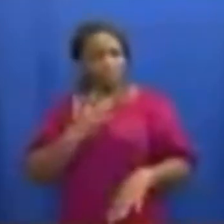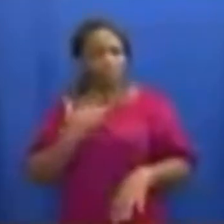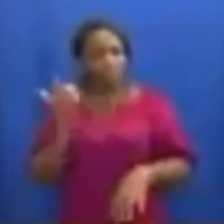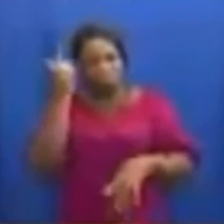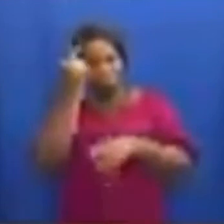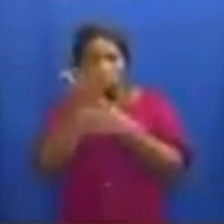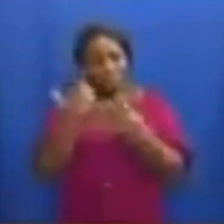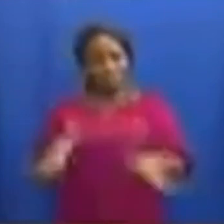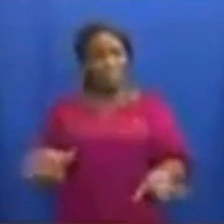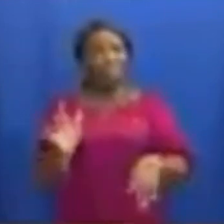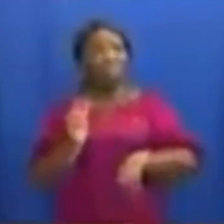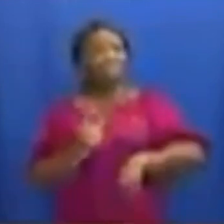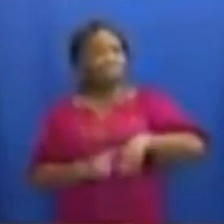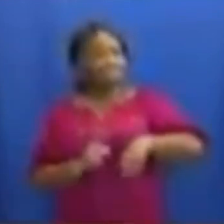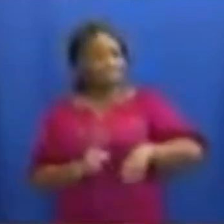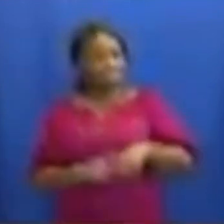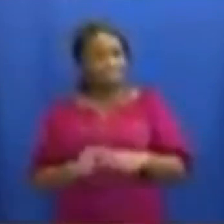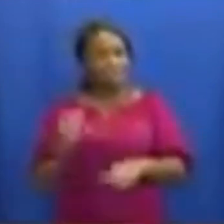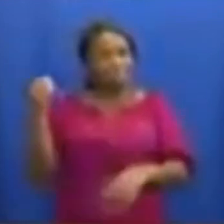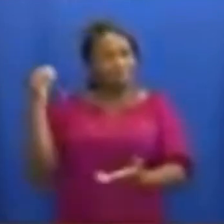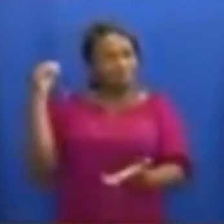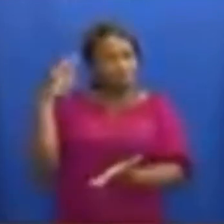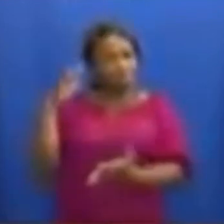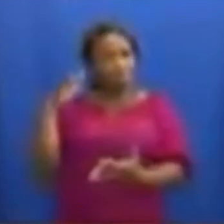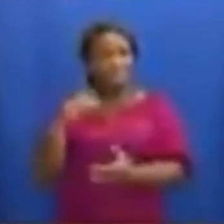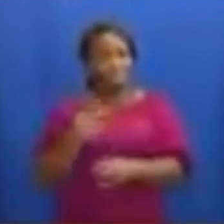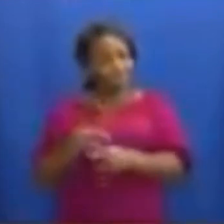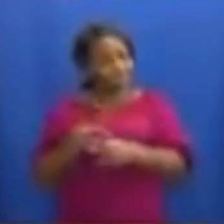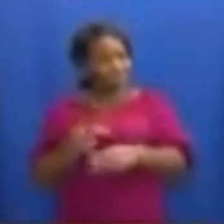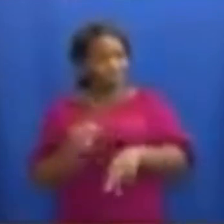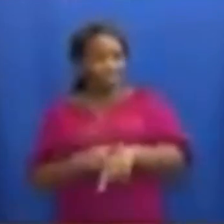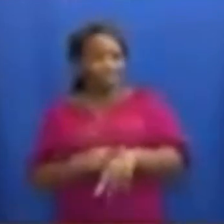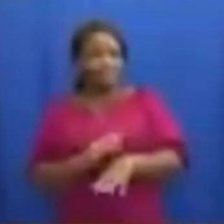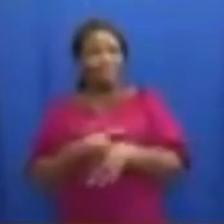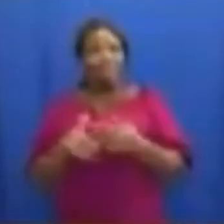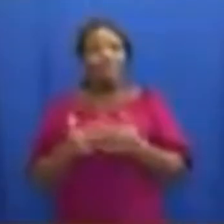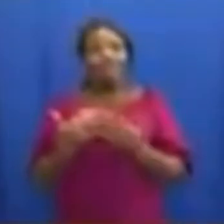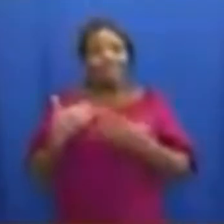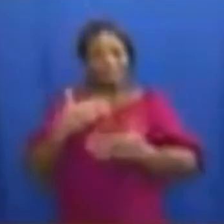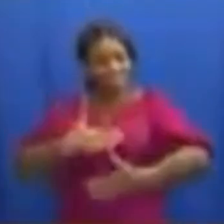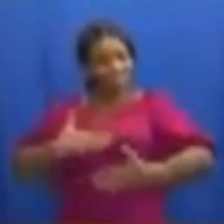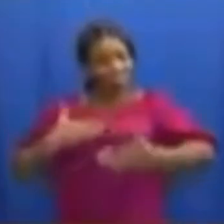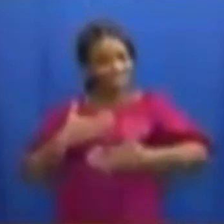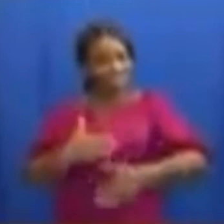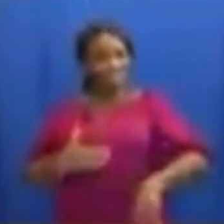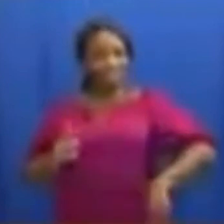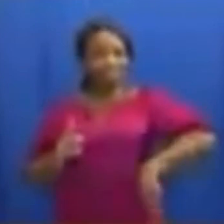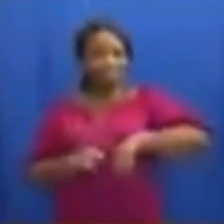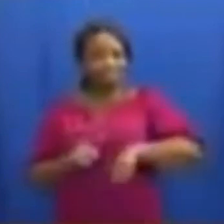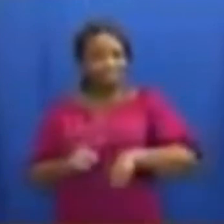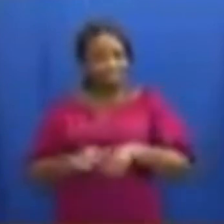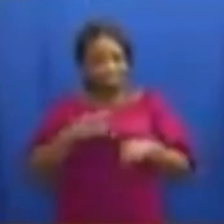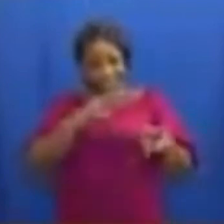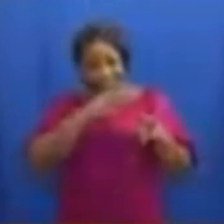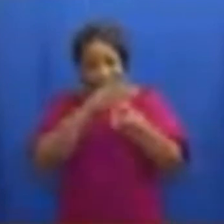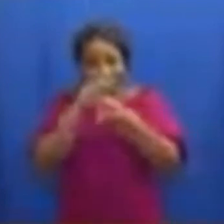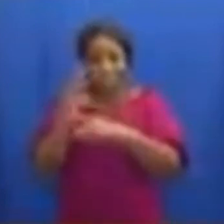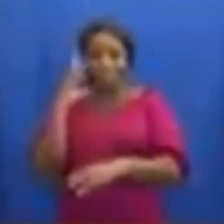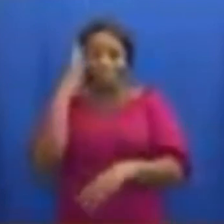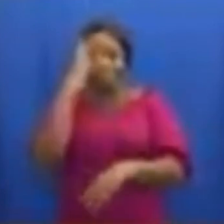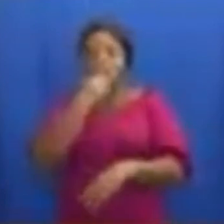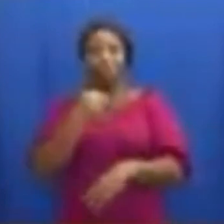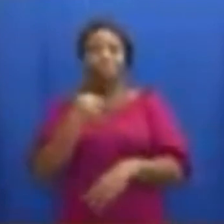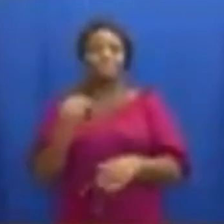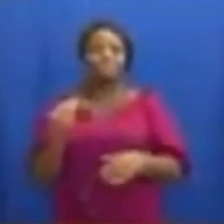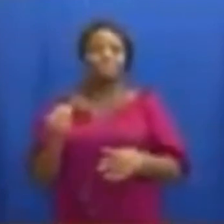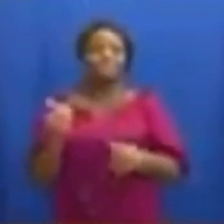been, and it is my hope that very soon, we will all have the pleasure of playing and watching the beautiful game